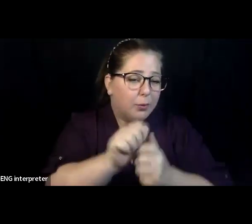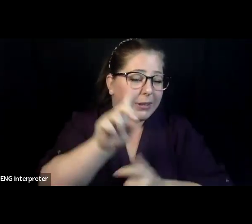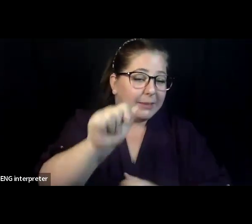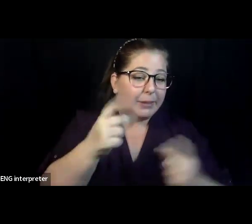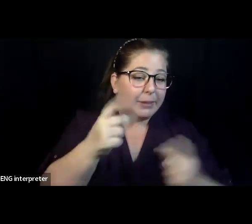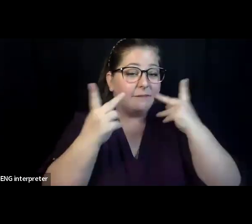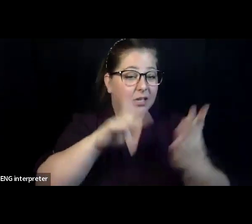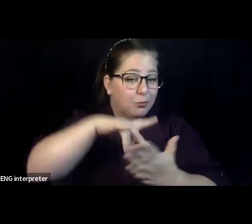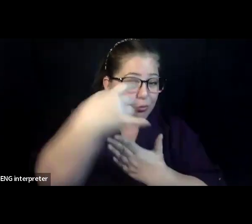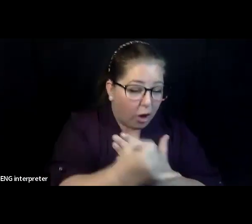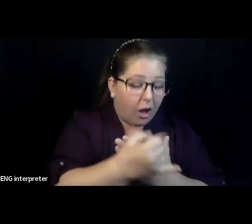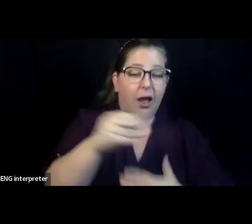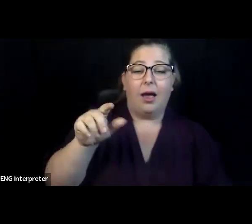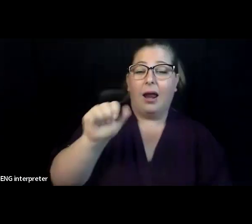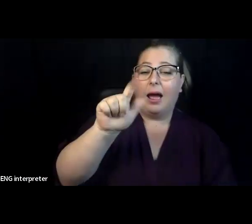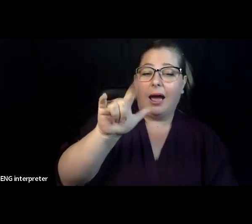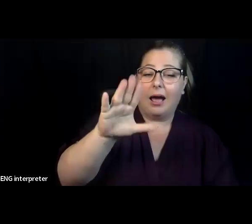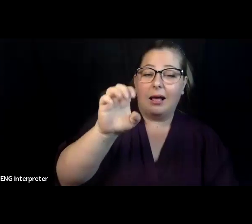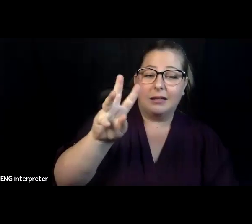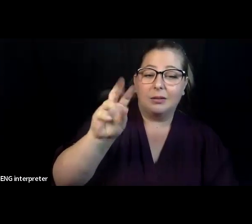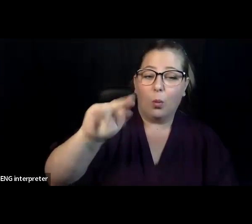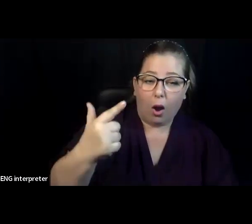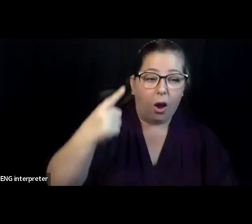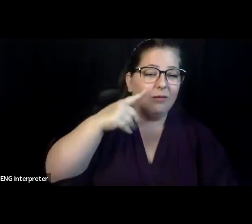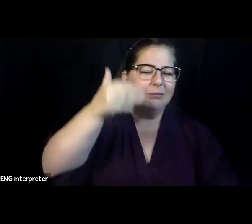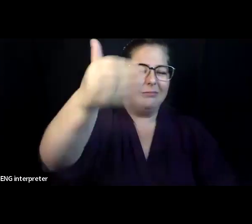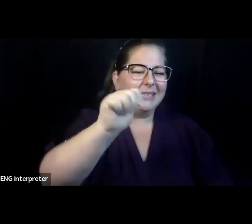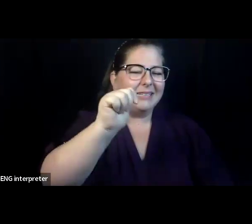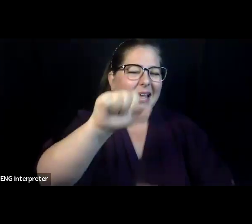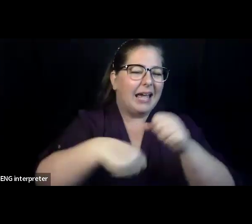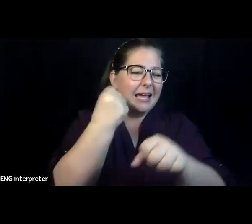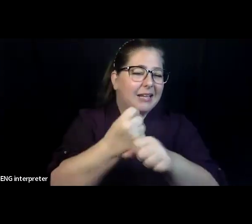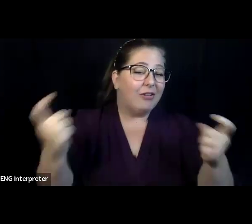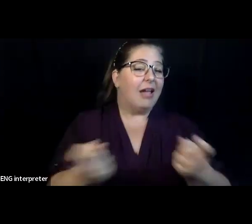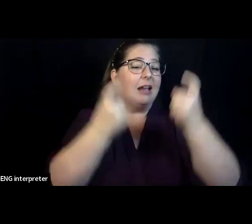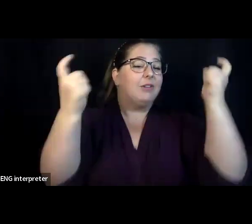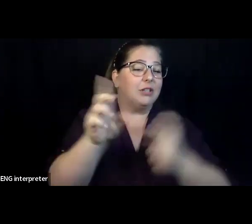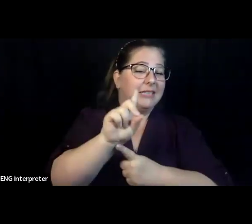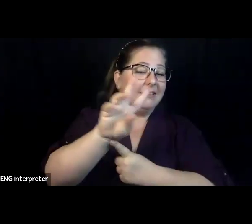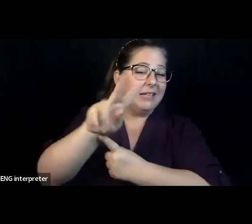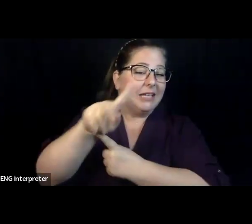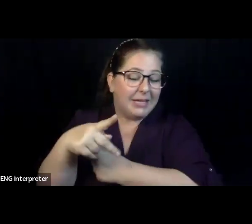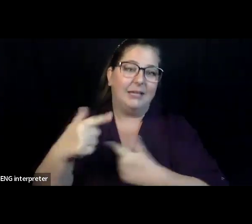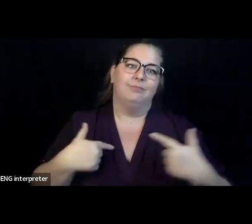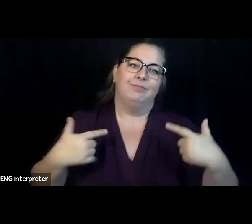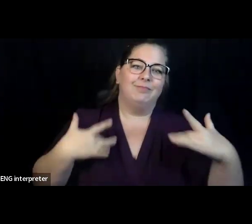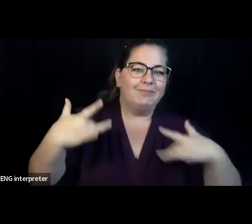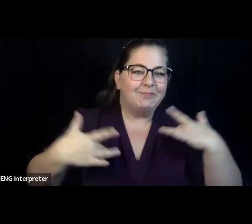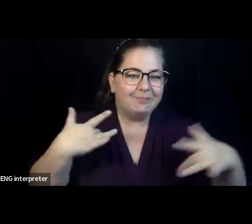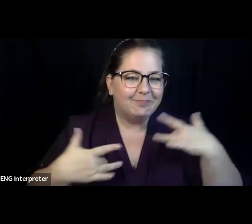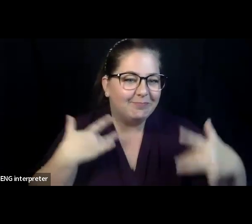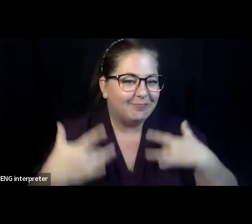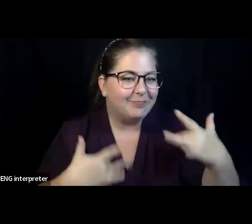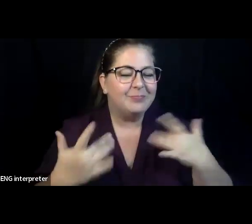And we're going to hear from some of the people who that project has impacted. And with Alice as a San Franciscan, this feels like a very